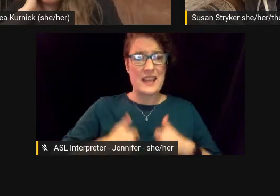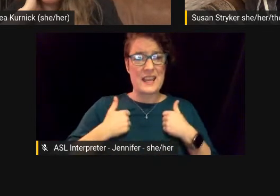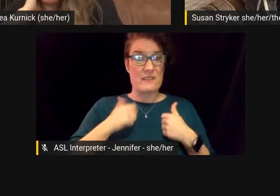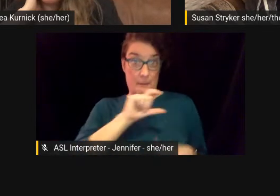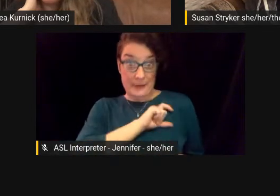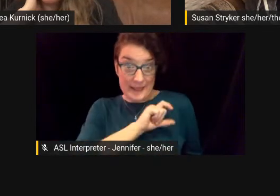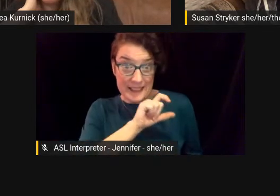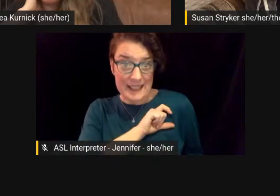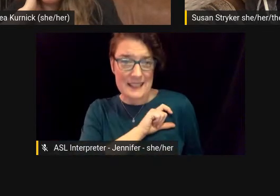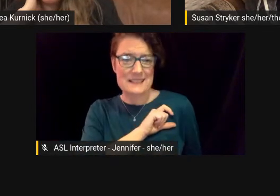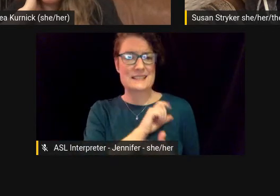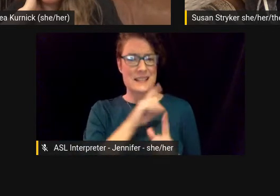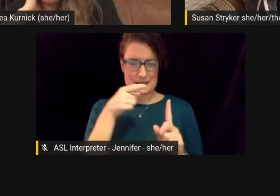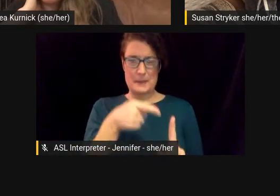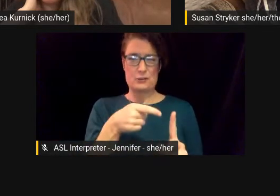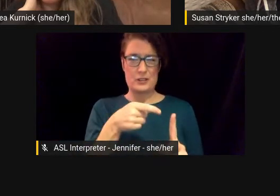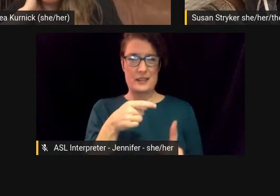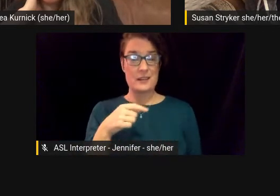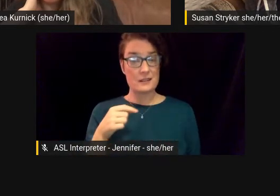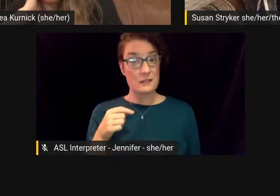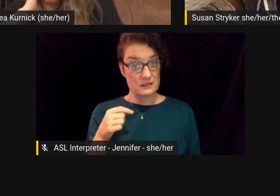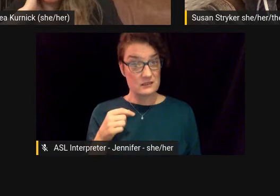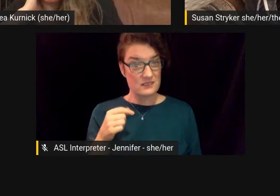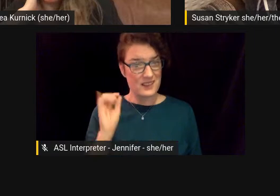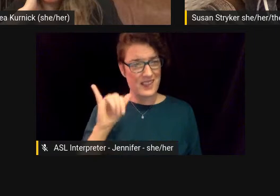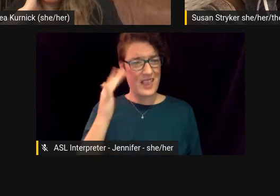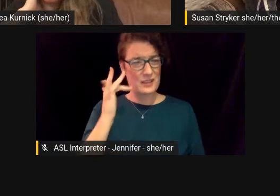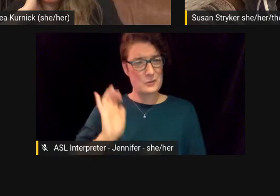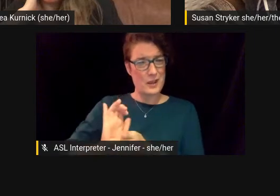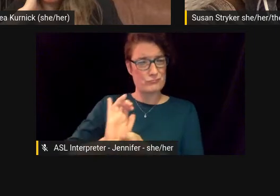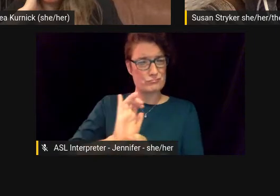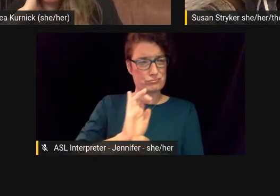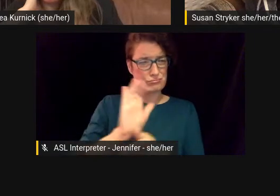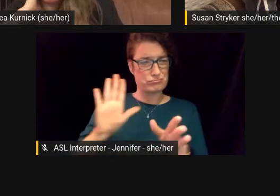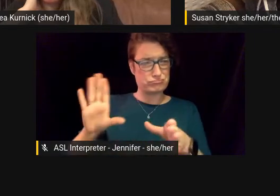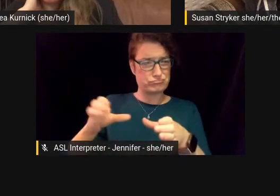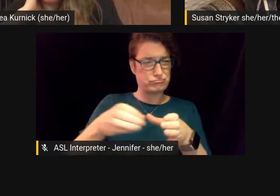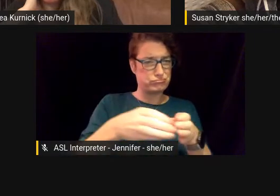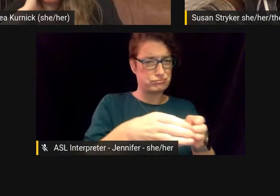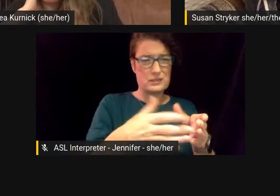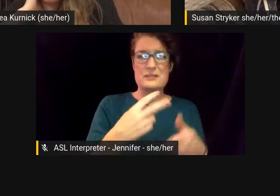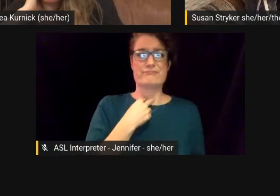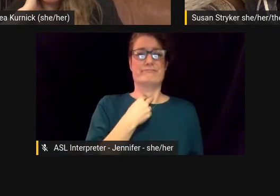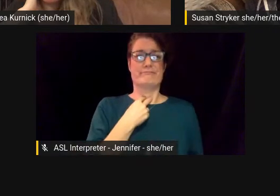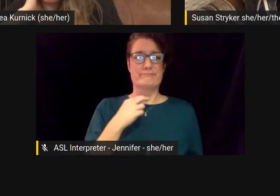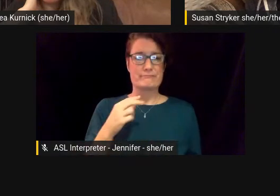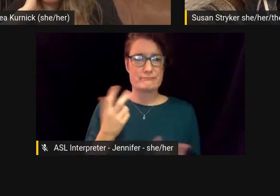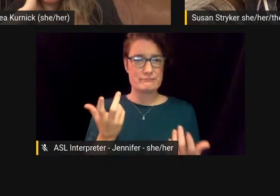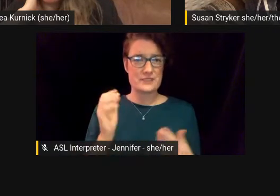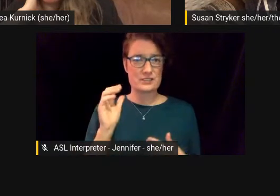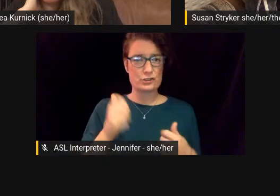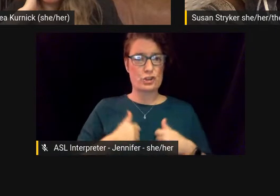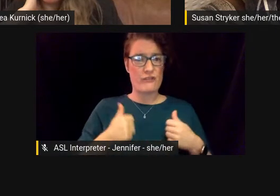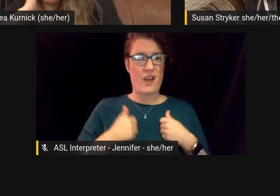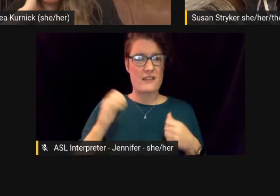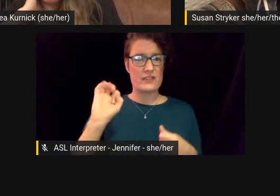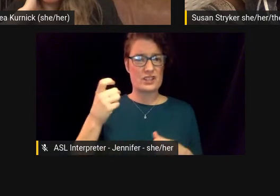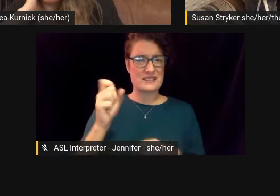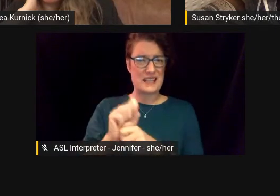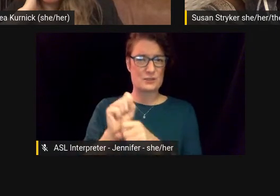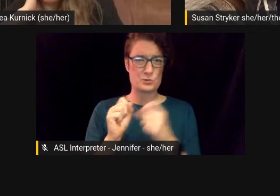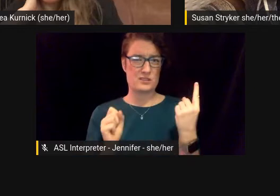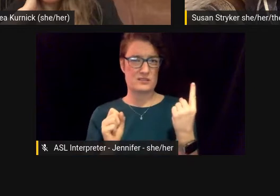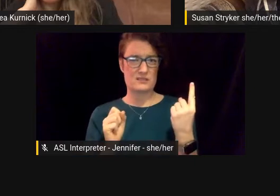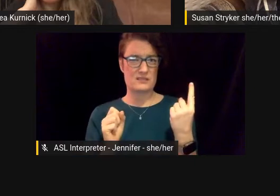police especially. And that's what pushes them into doing survival sex work because like we all